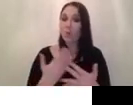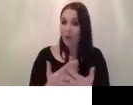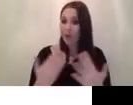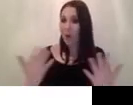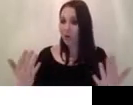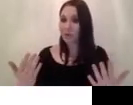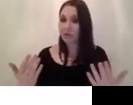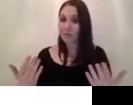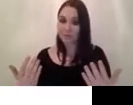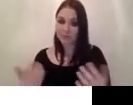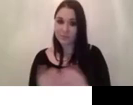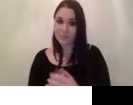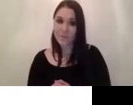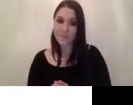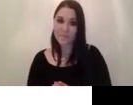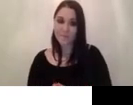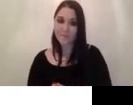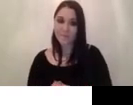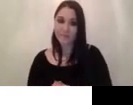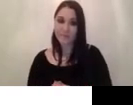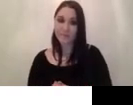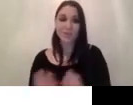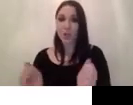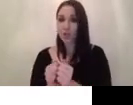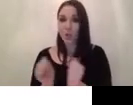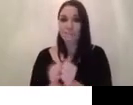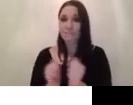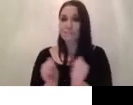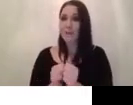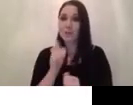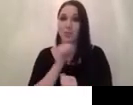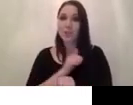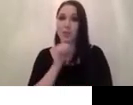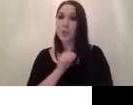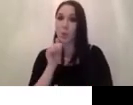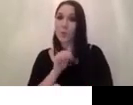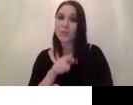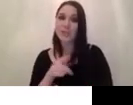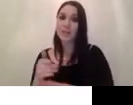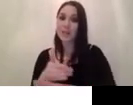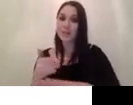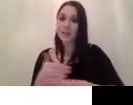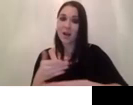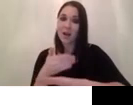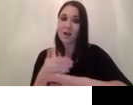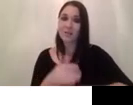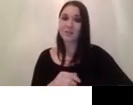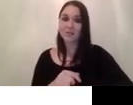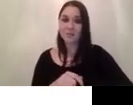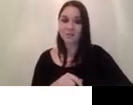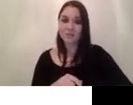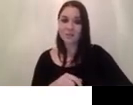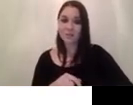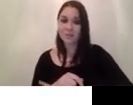and it's not suitable to use the bayish optimization to do this task um but if you got only a few